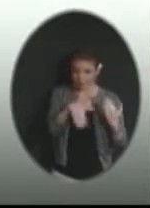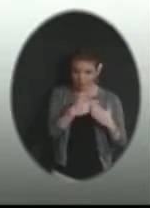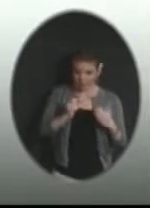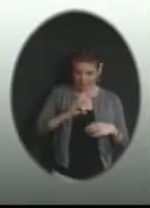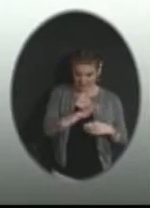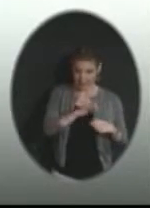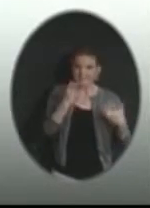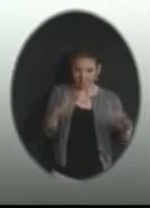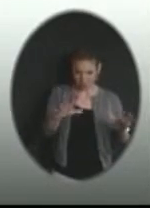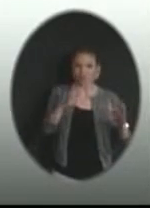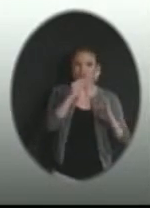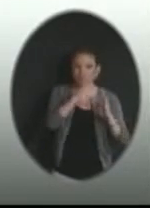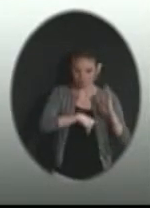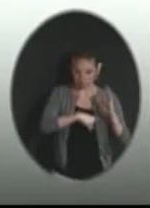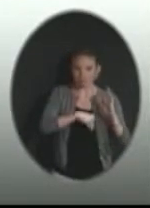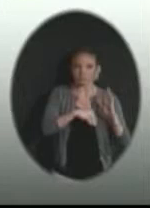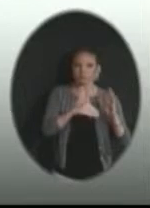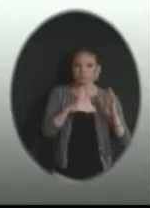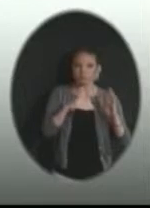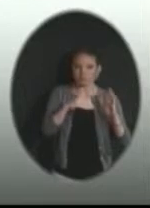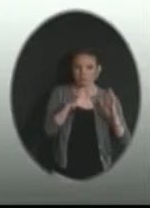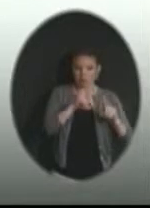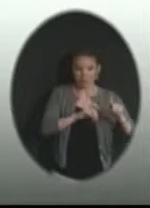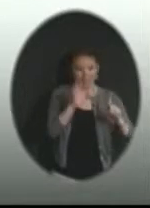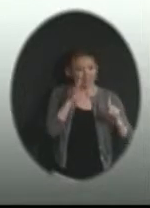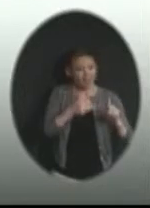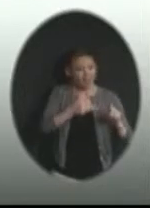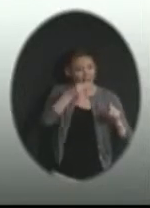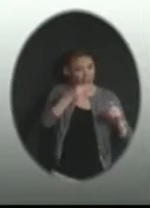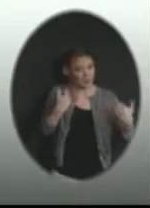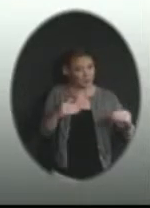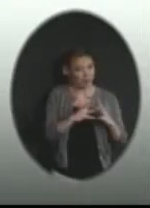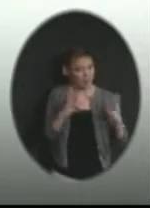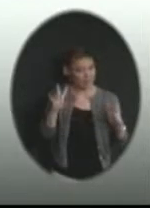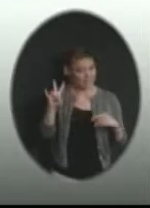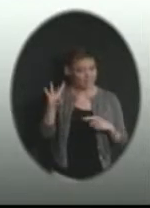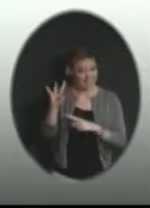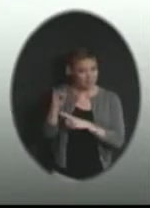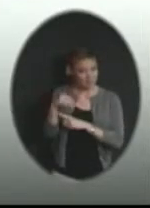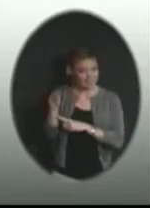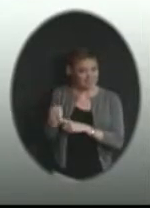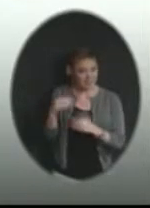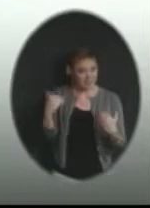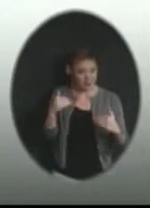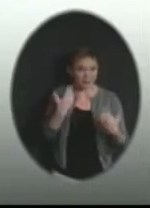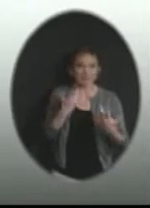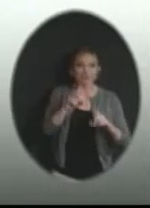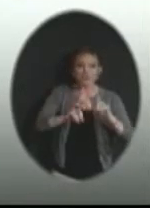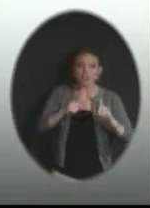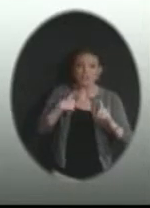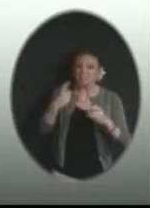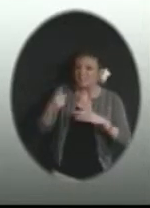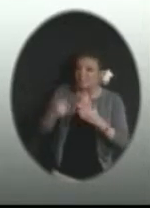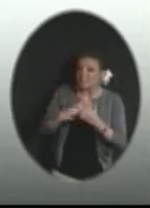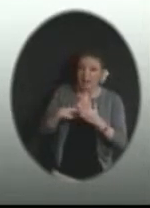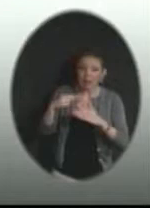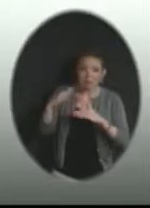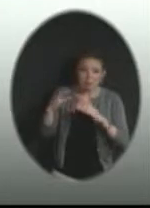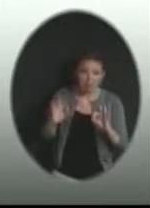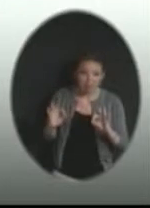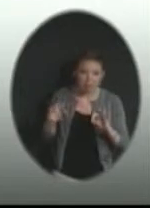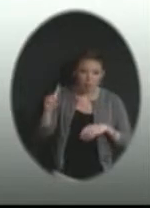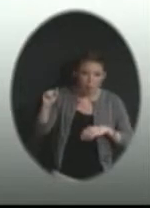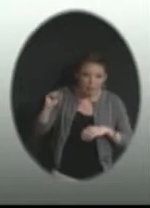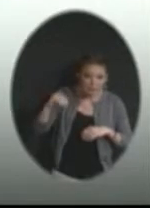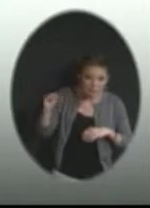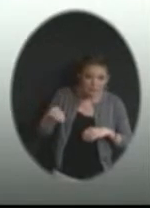completed the survey, and that is extremely high. As you look at surveys, it's lucky sometimes you have 20%, and that's considered